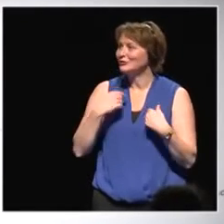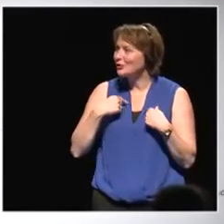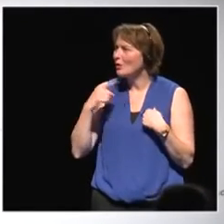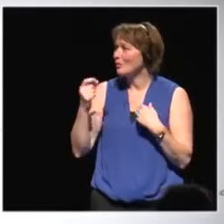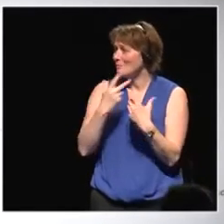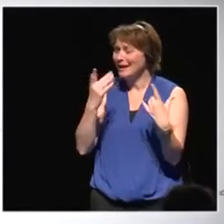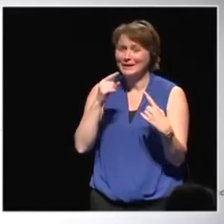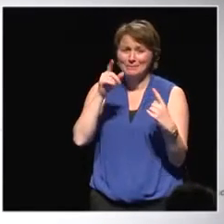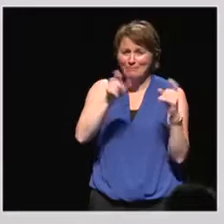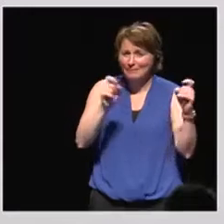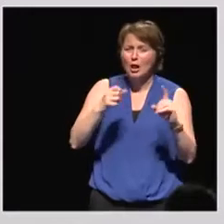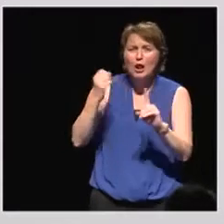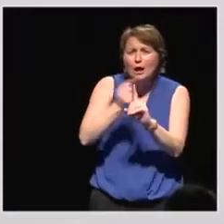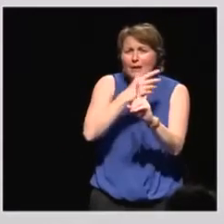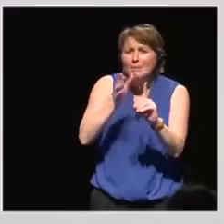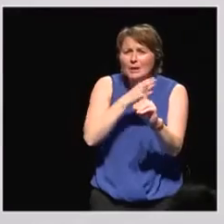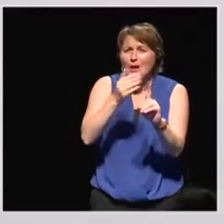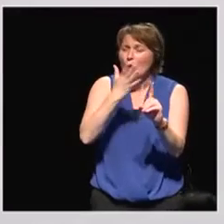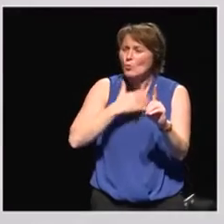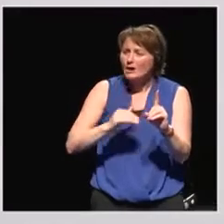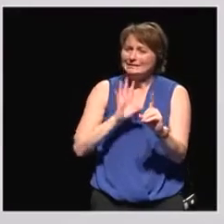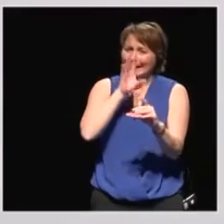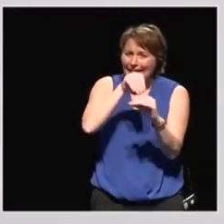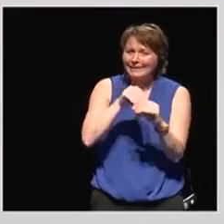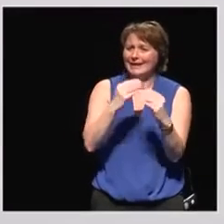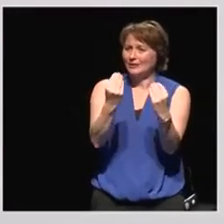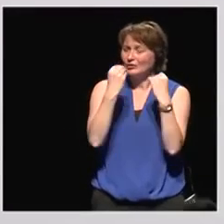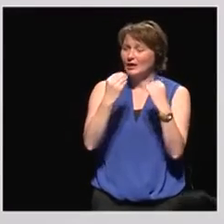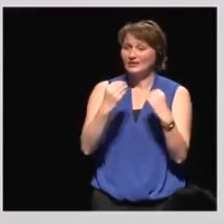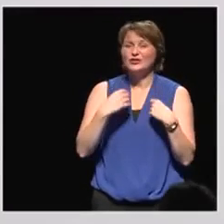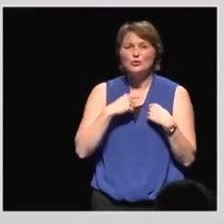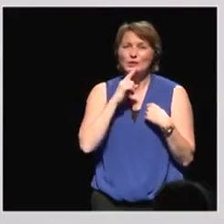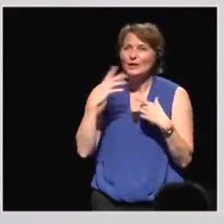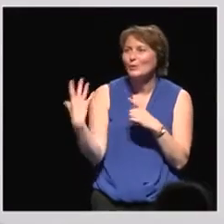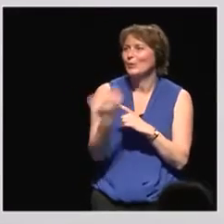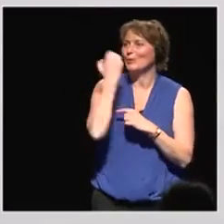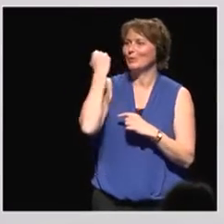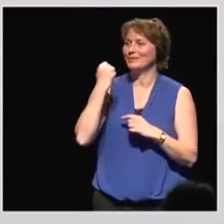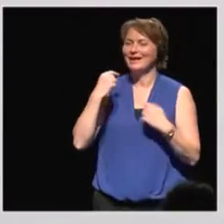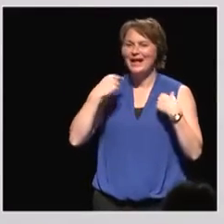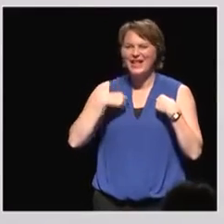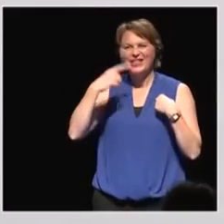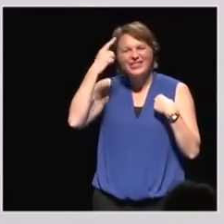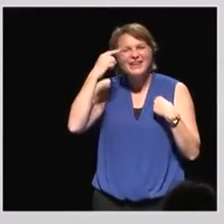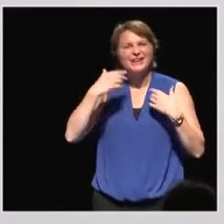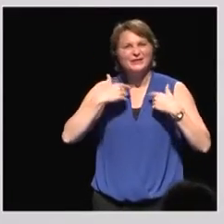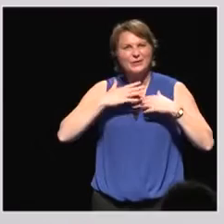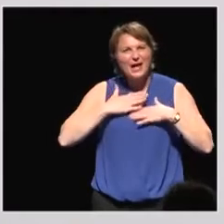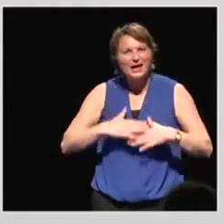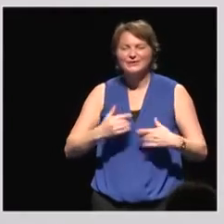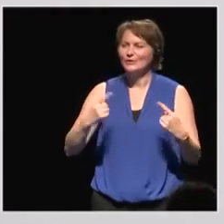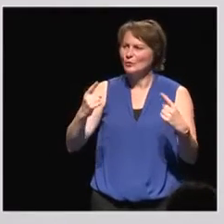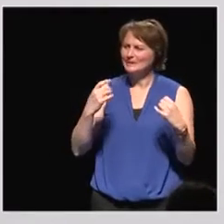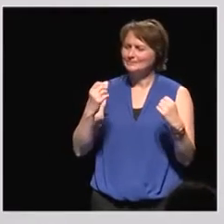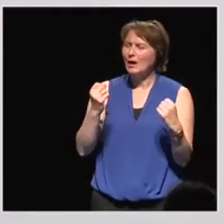lobbied that very, very heavily. But I think that it's a victory for the whole planet. So, if we can really have some kind of understanding about the